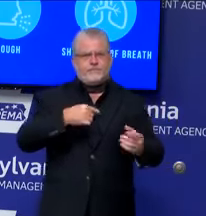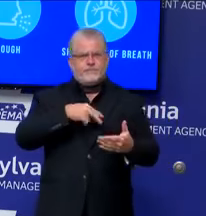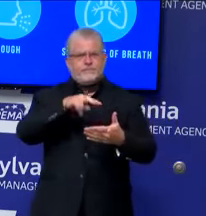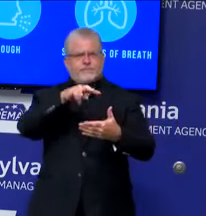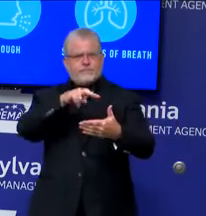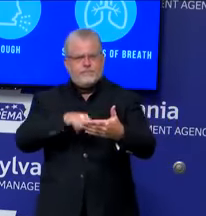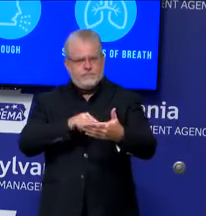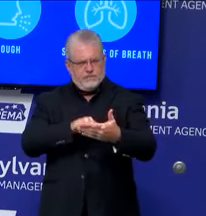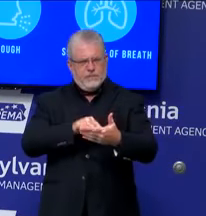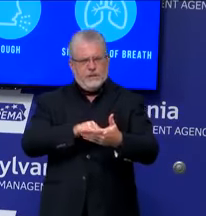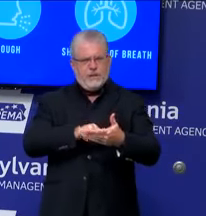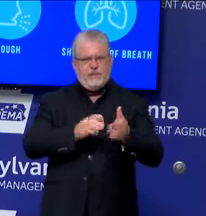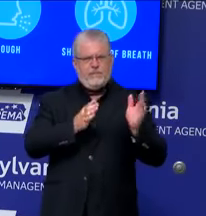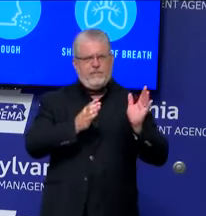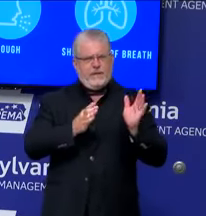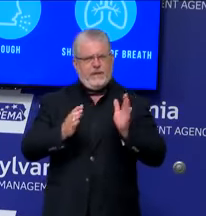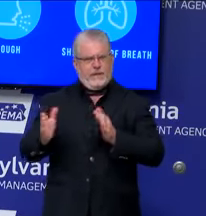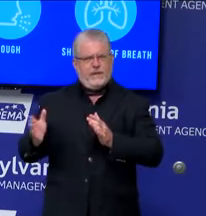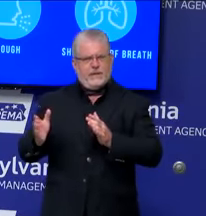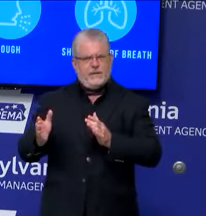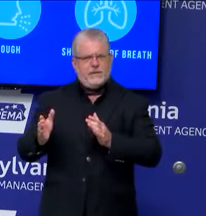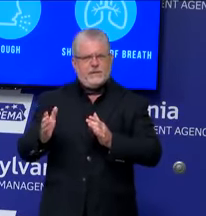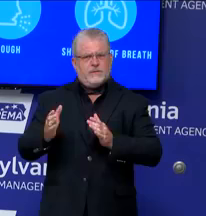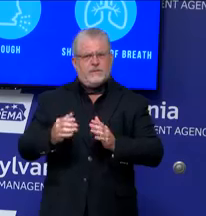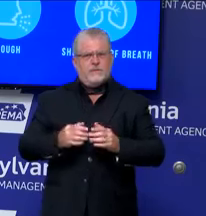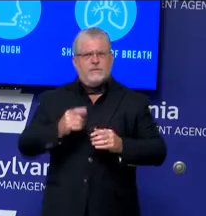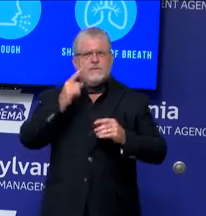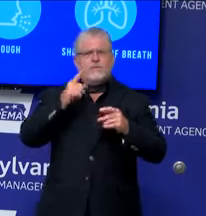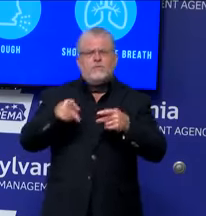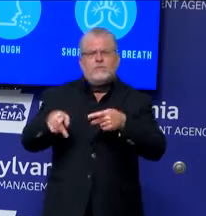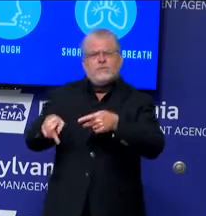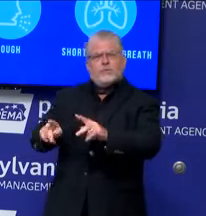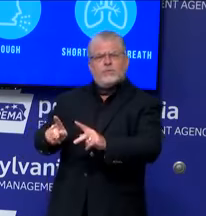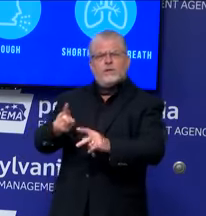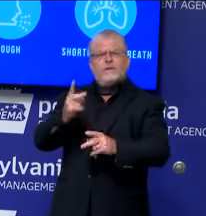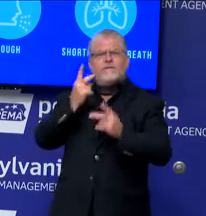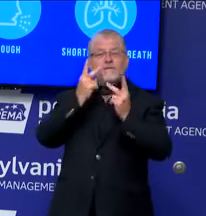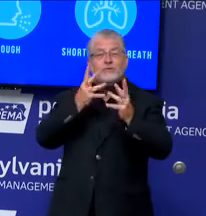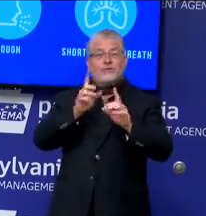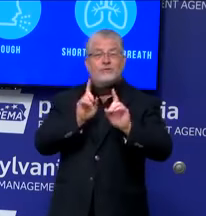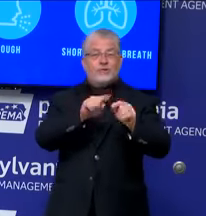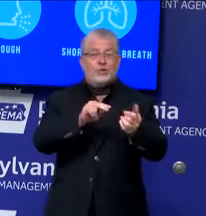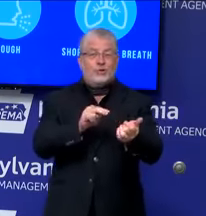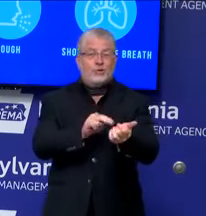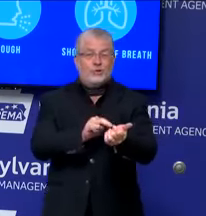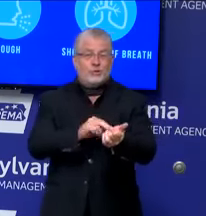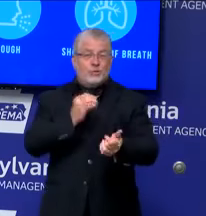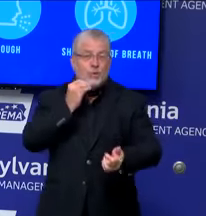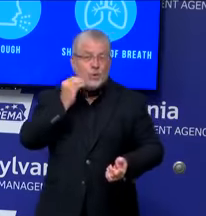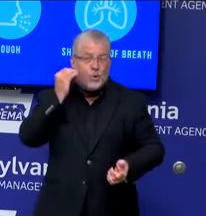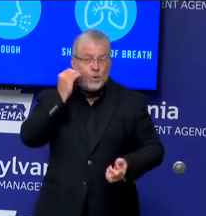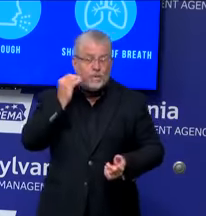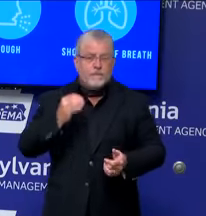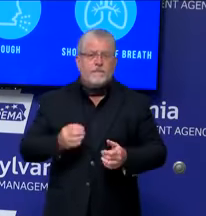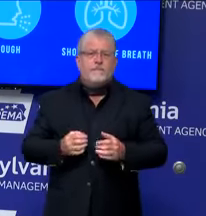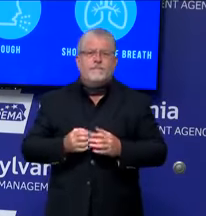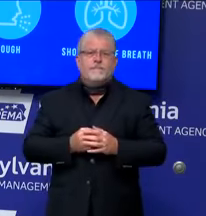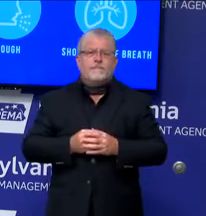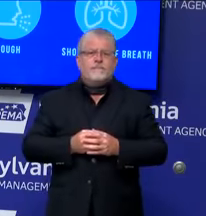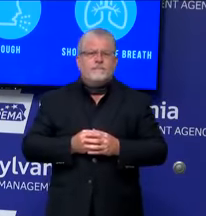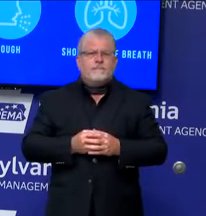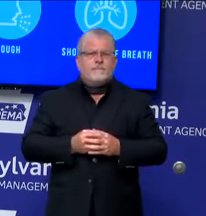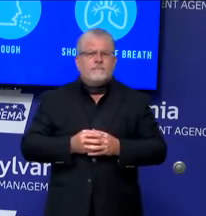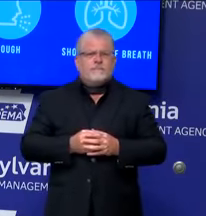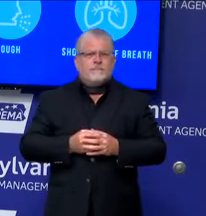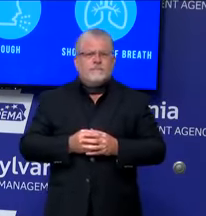resuming visitation at the facilities, and it's a little hard to wrap your mind around,